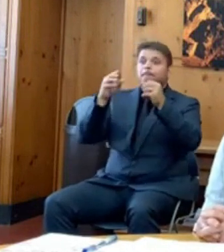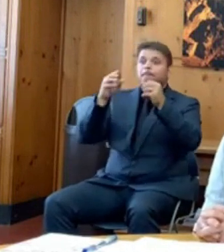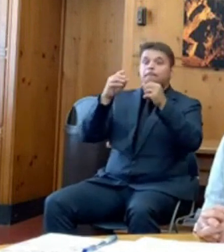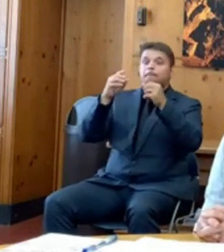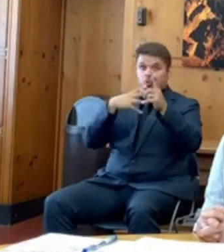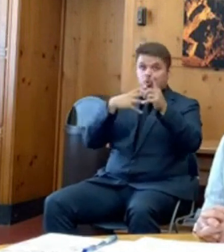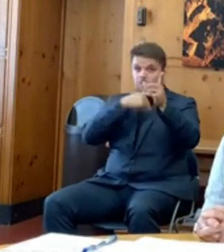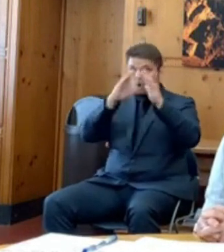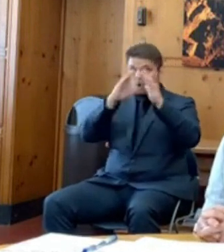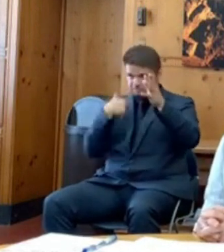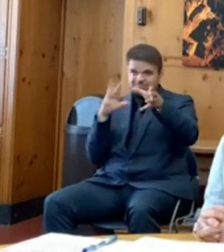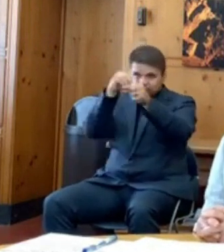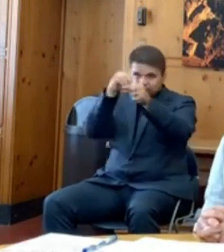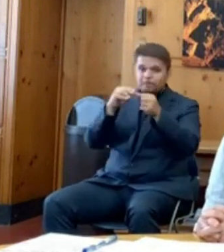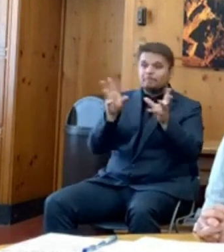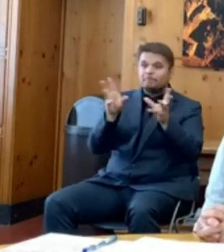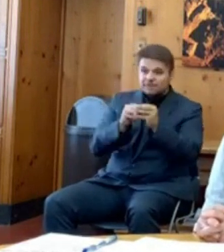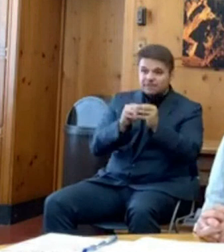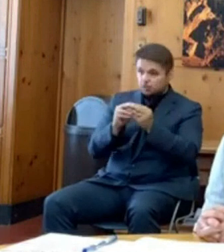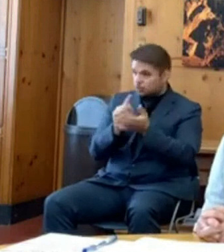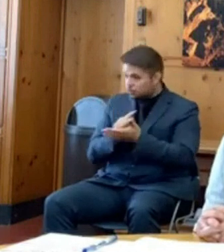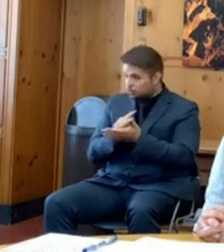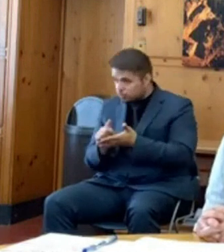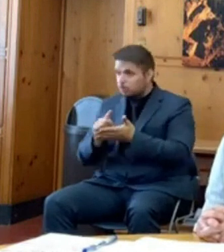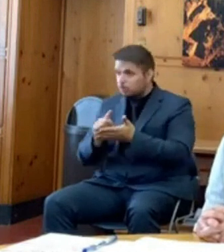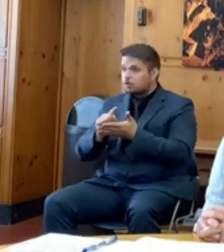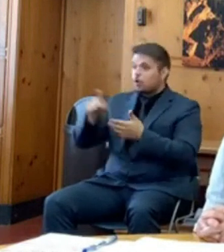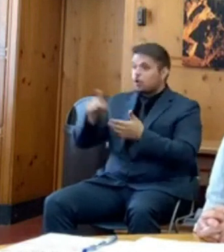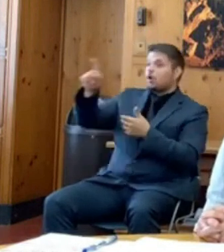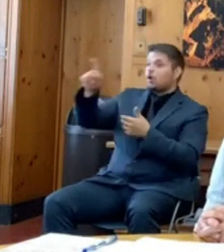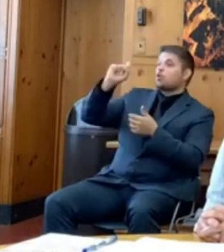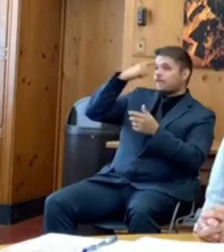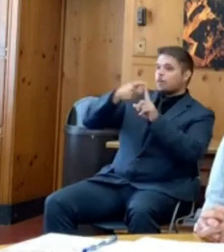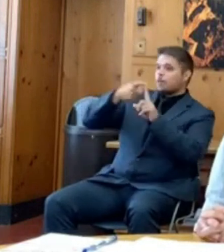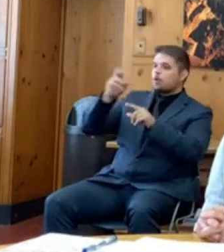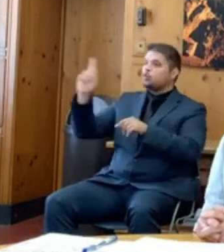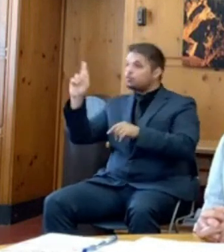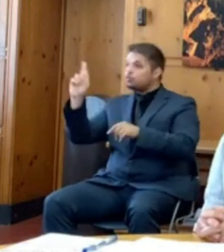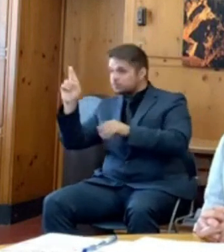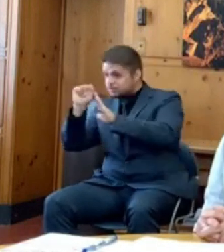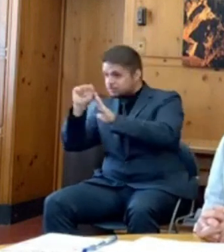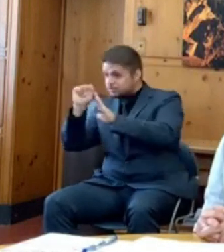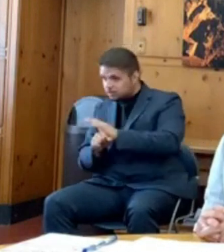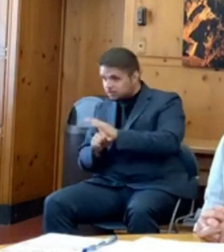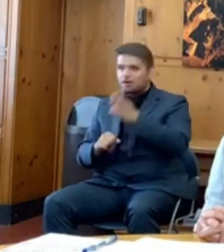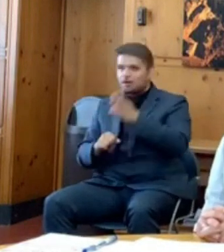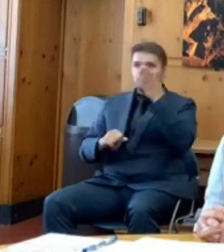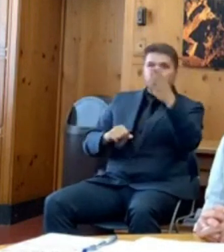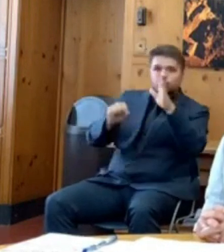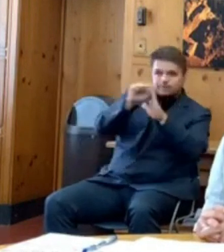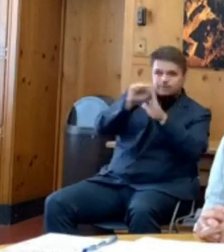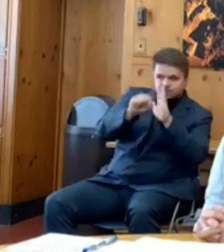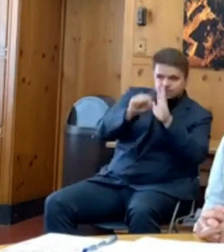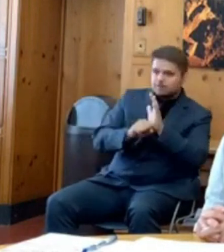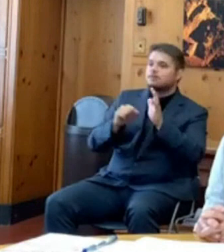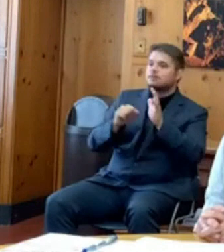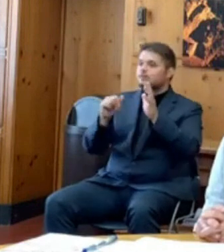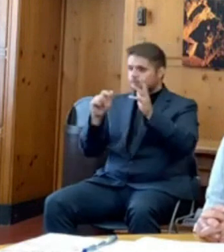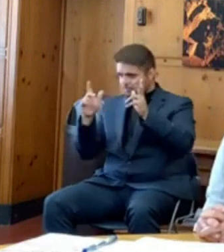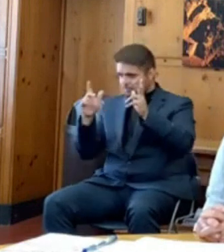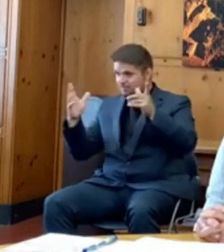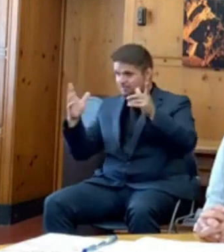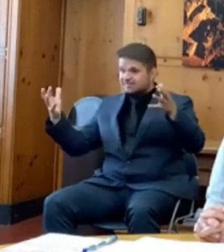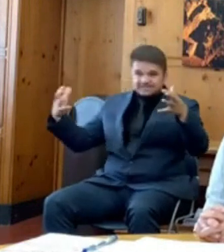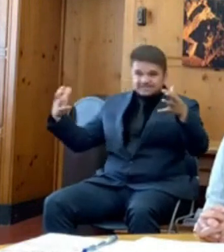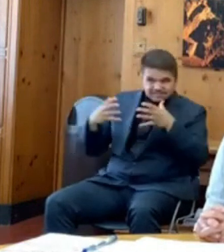from red states, blue states, are all encouraging Republicans and Democrats to come together in Washington, D.C.